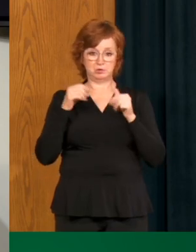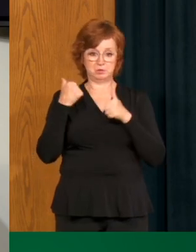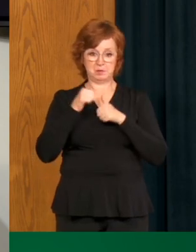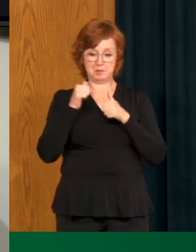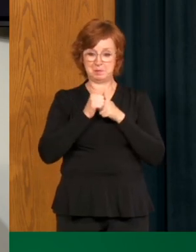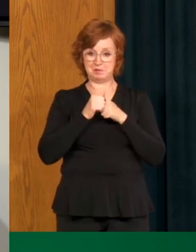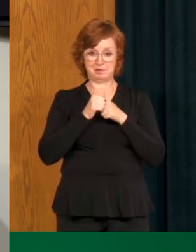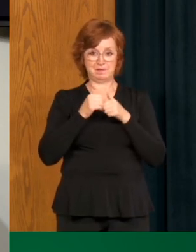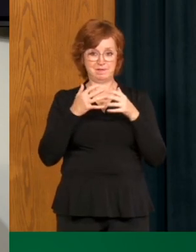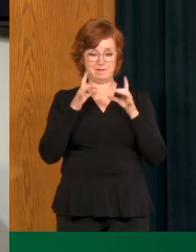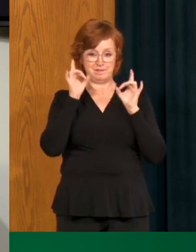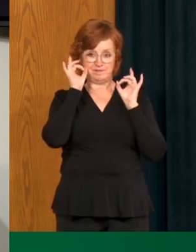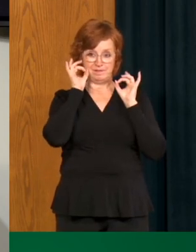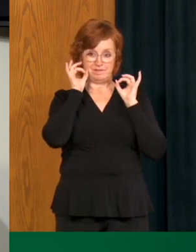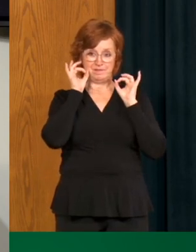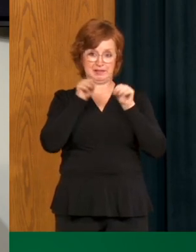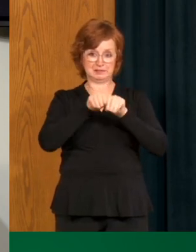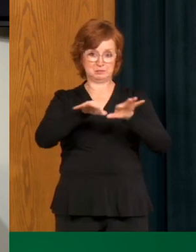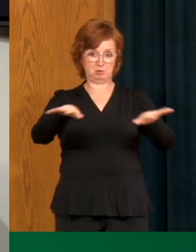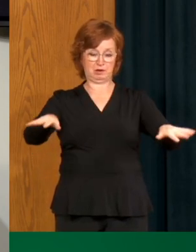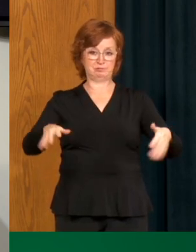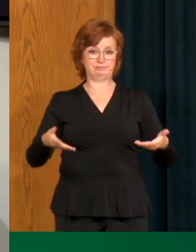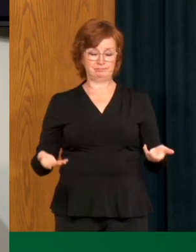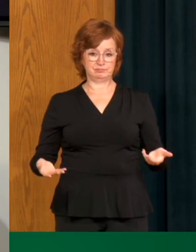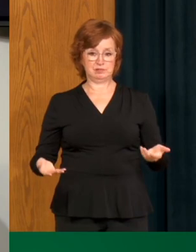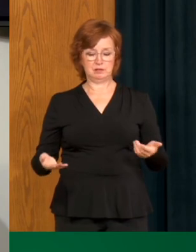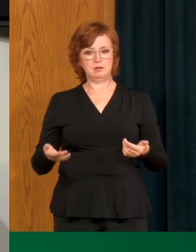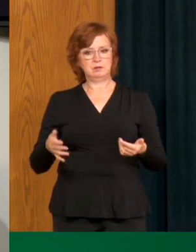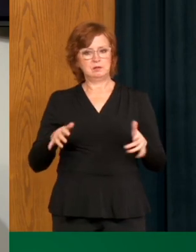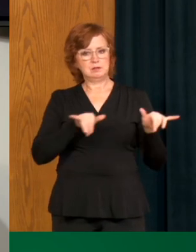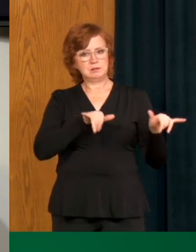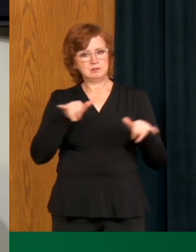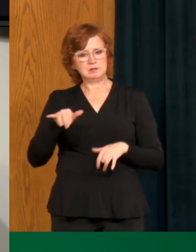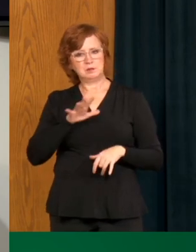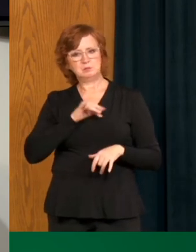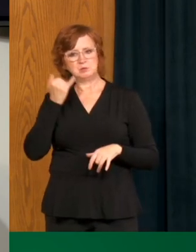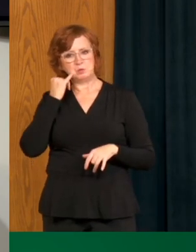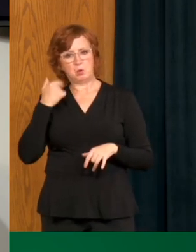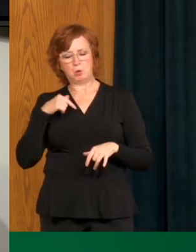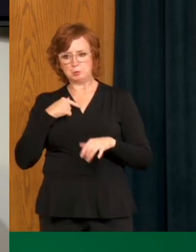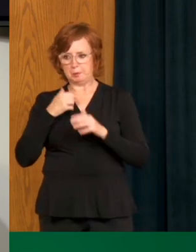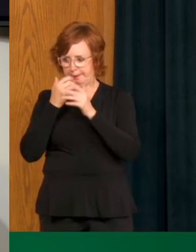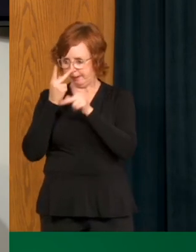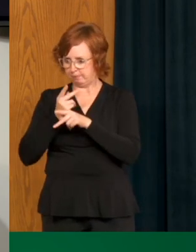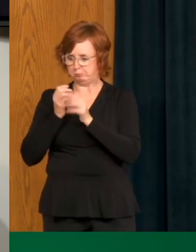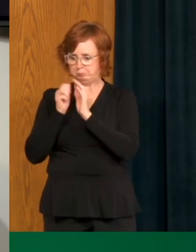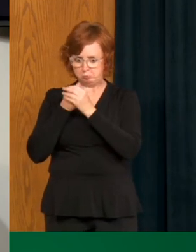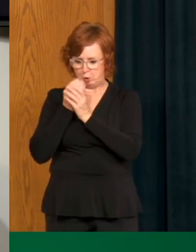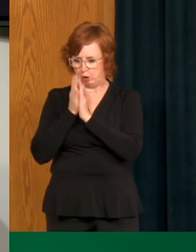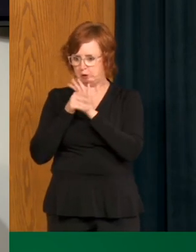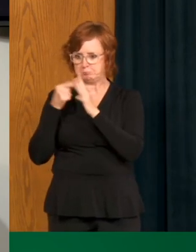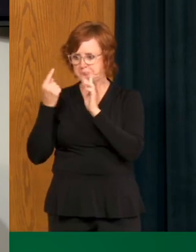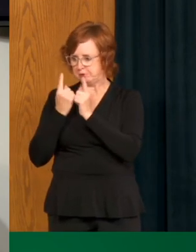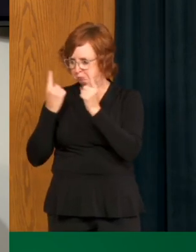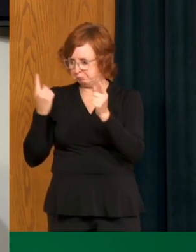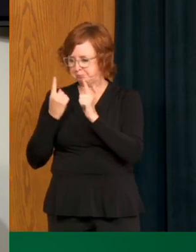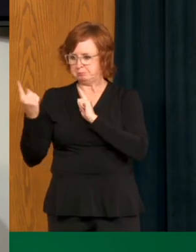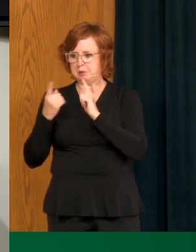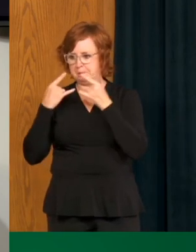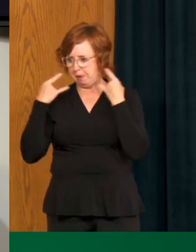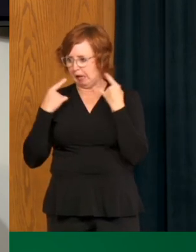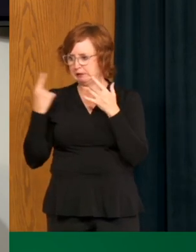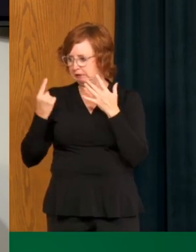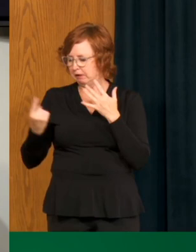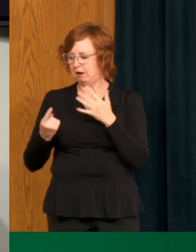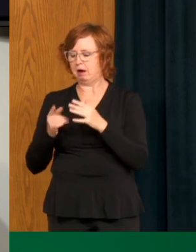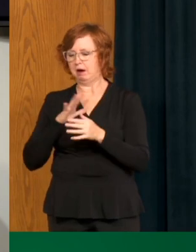prevent COVID transmission through all our actions, if you let a guard down, it's not the type of setting, whether